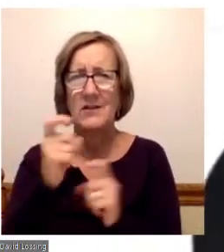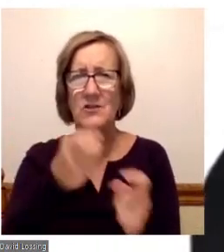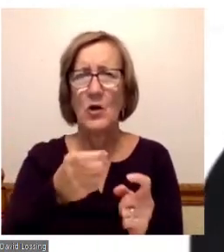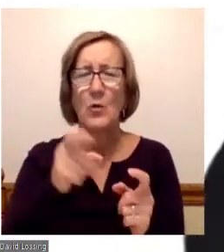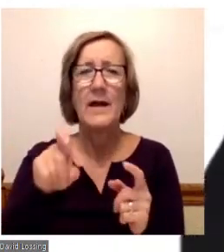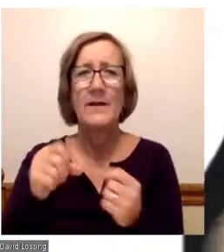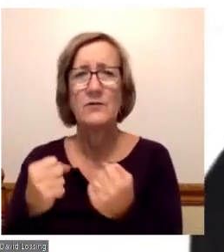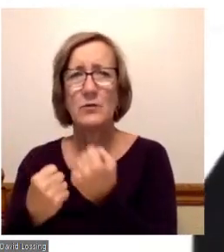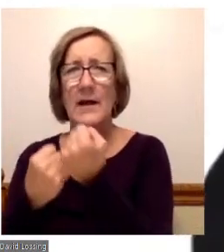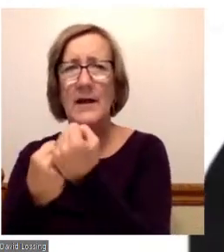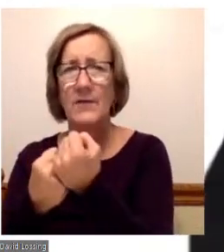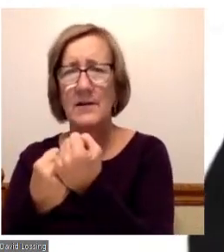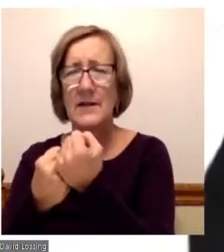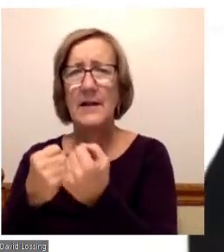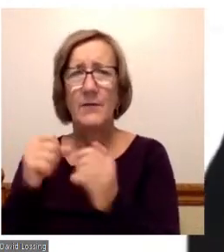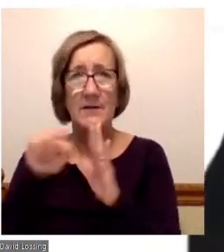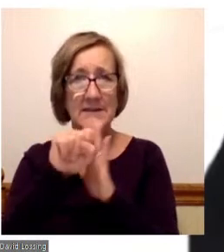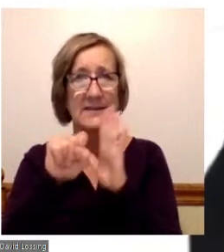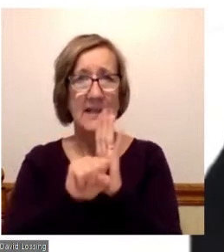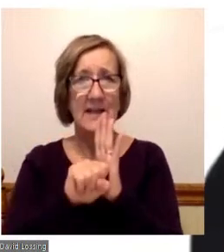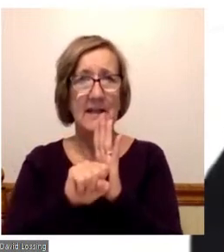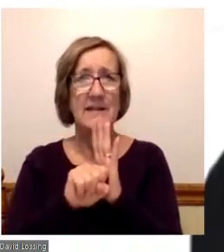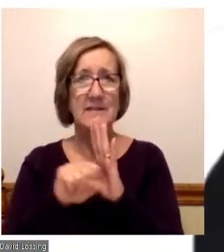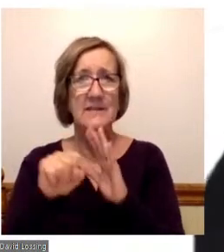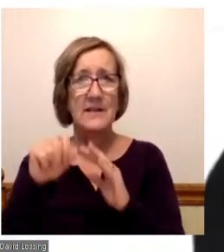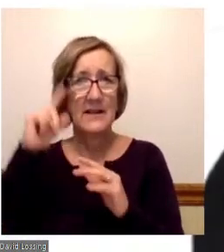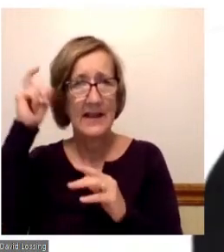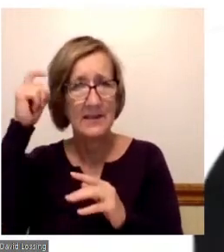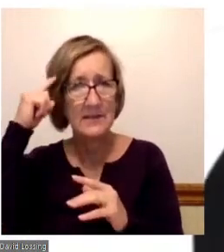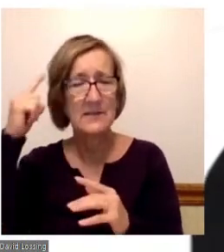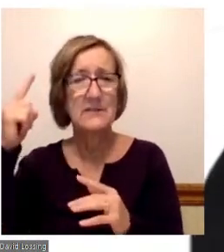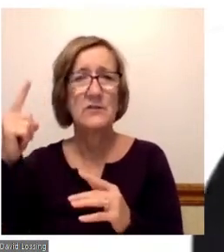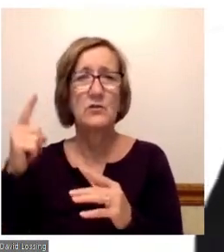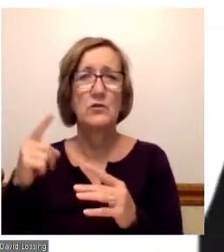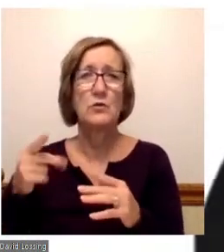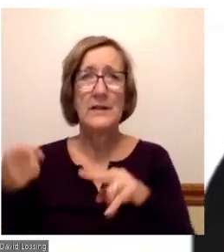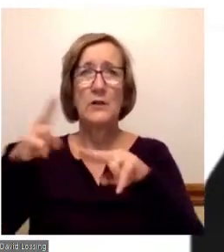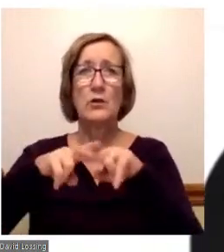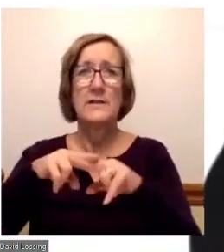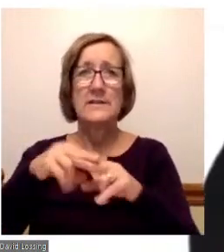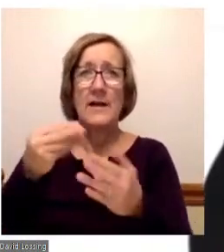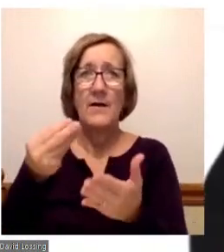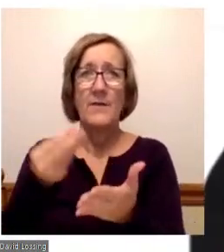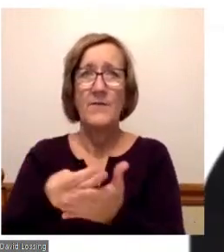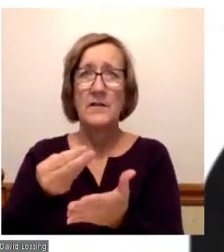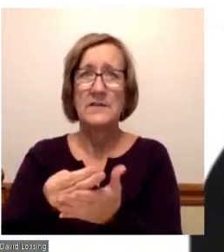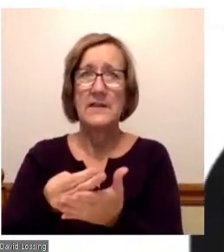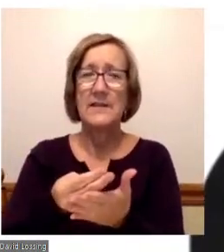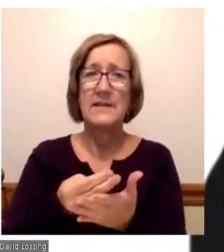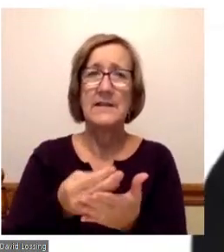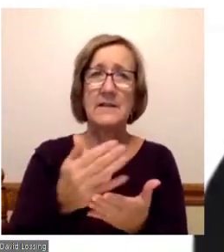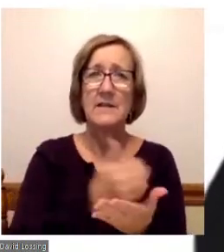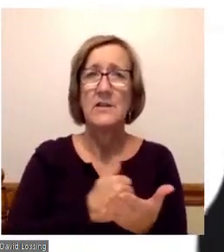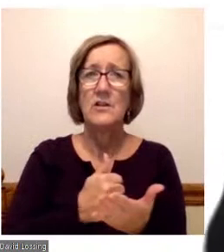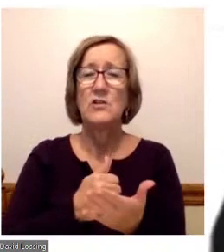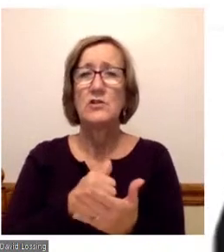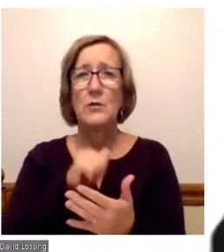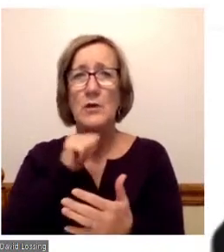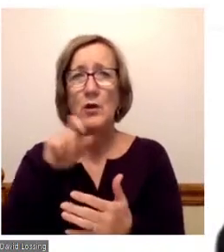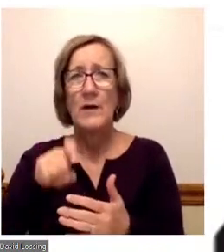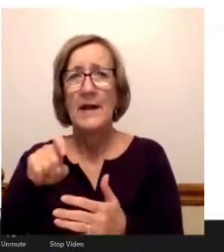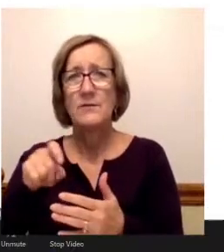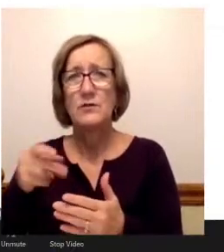to increase the funding for post-secondary education so that we don't have to rely on tuition to make up that shortfall.